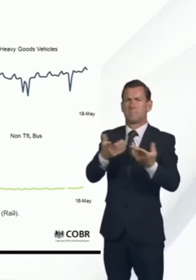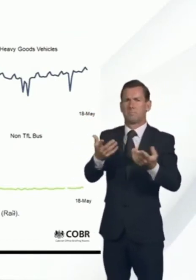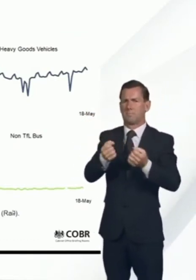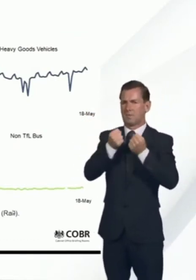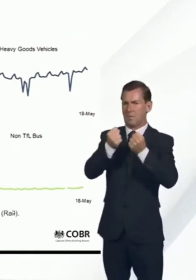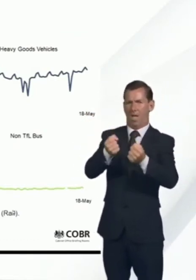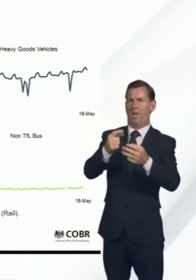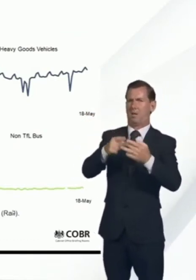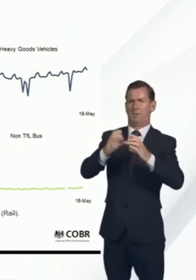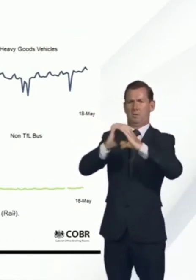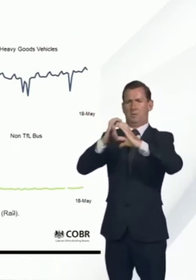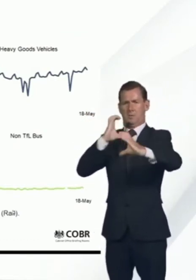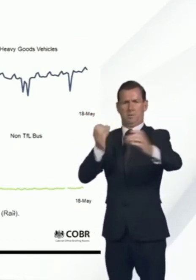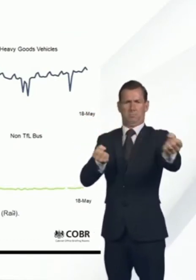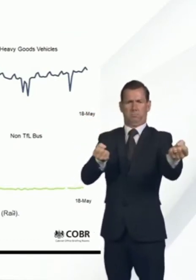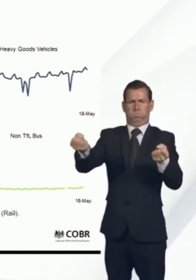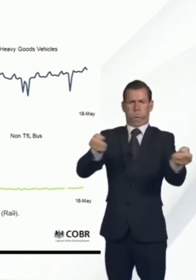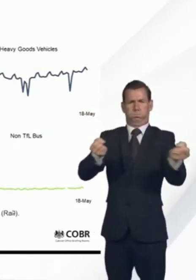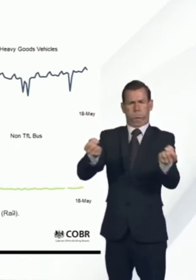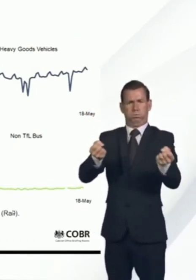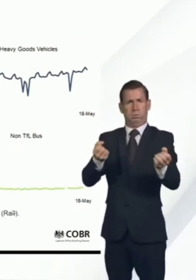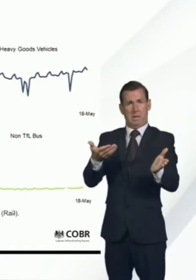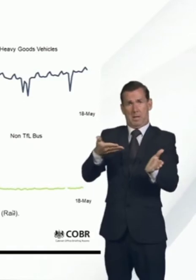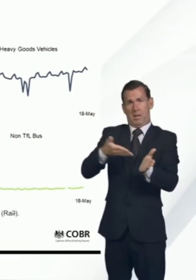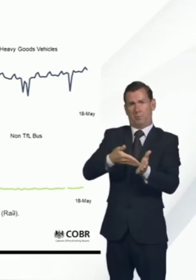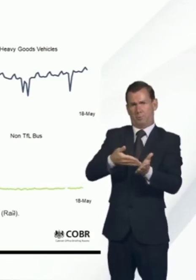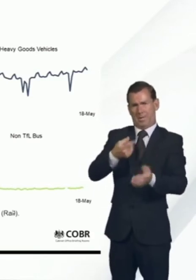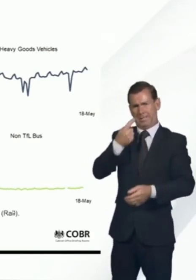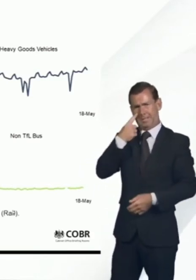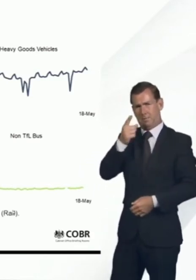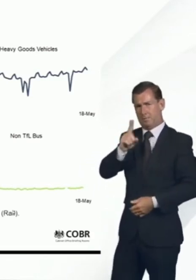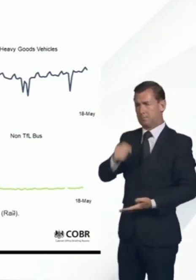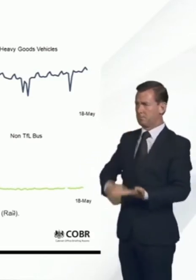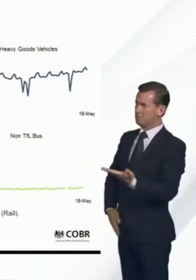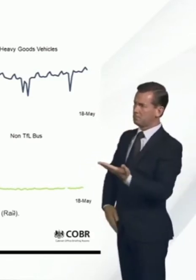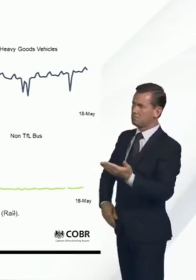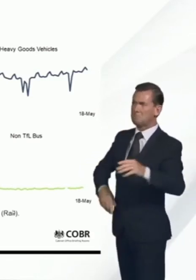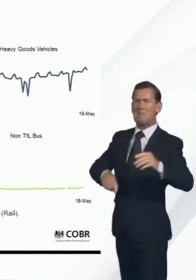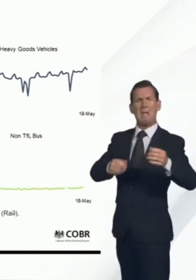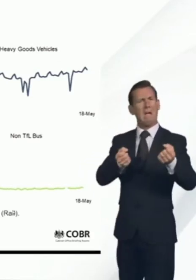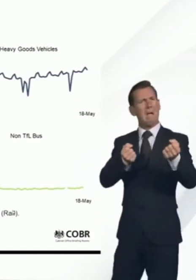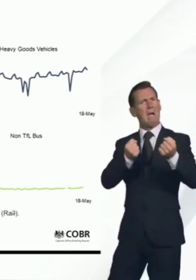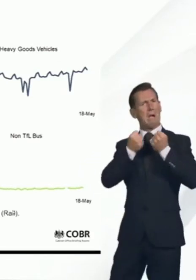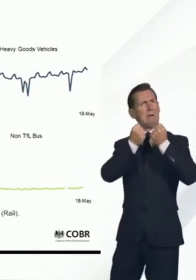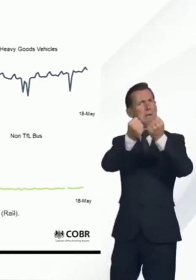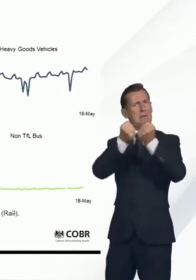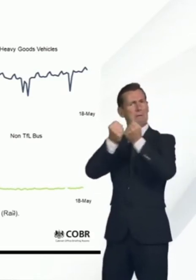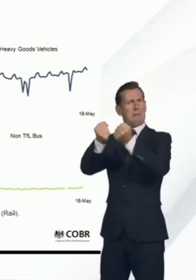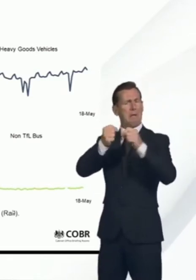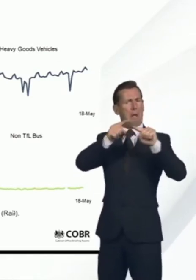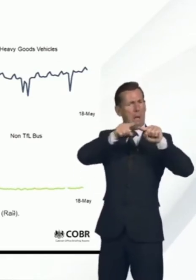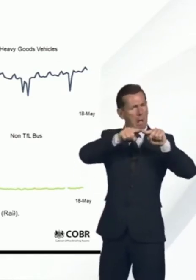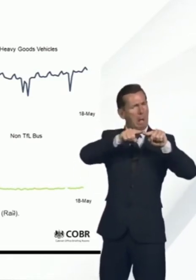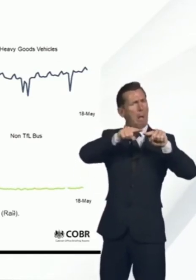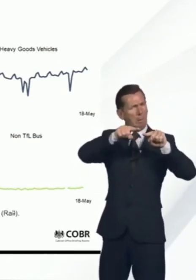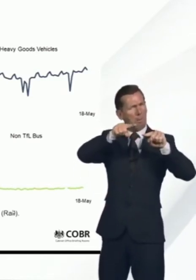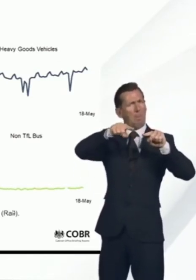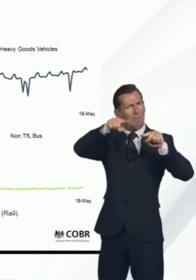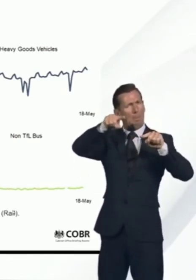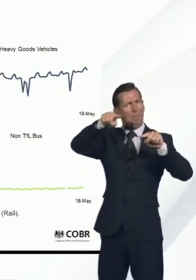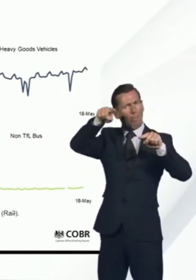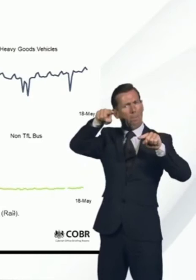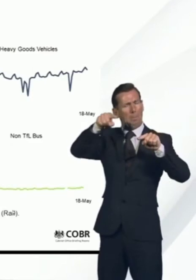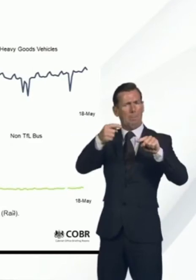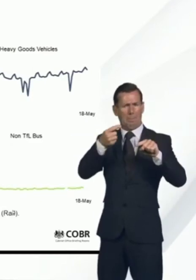vehicles and heavy goods vehicles. And you can see there has been a slow increase in vehicle movements, probably